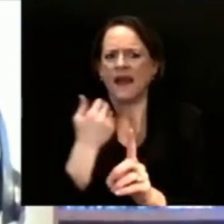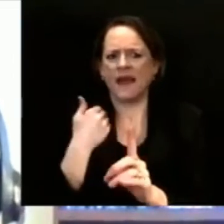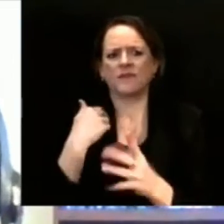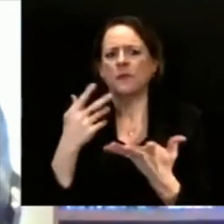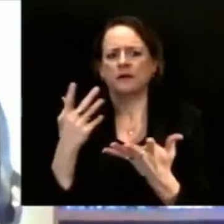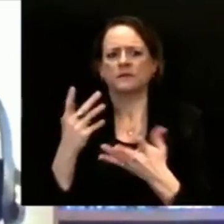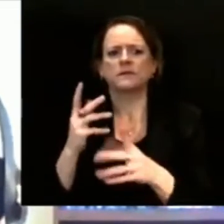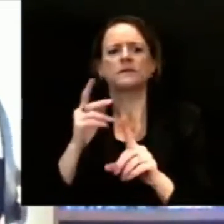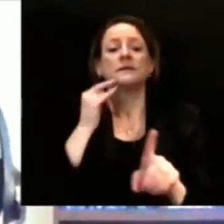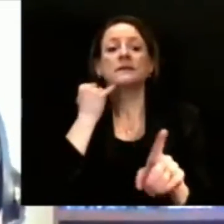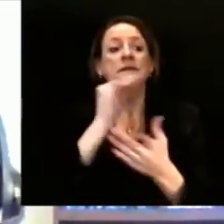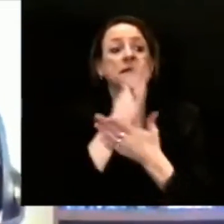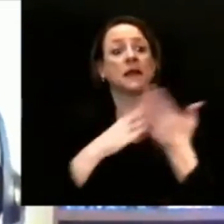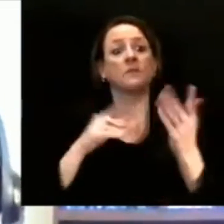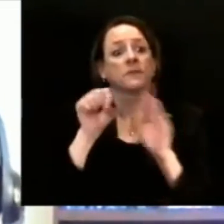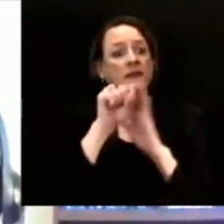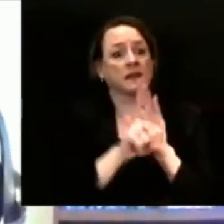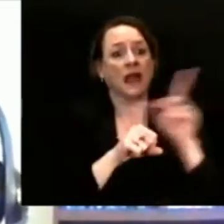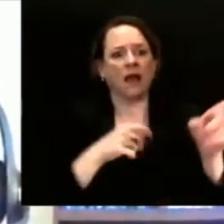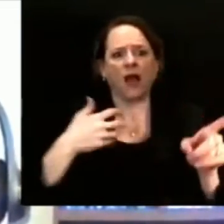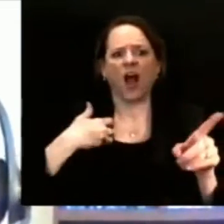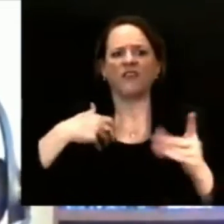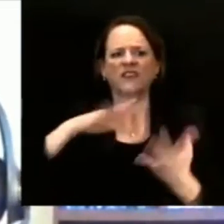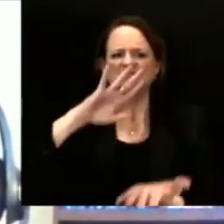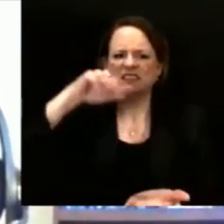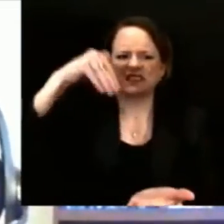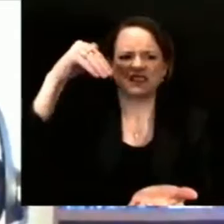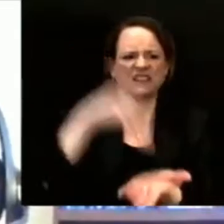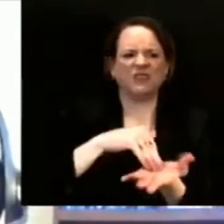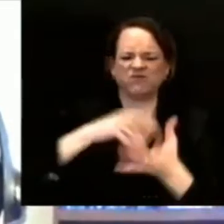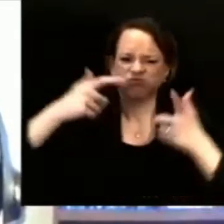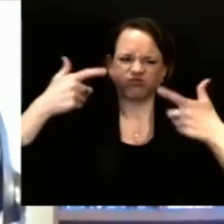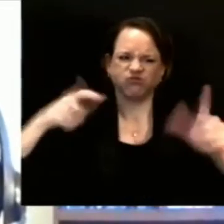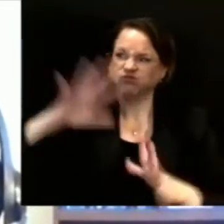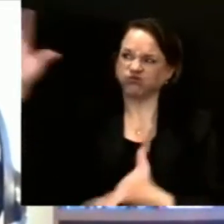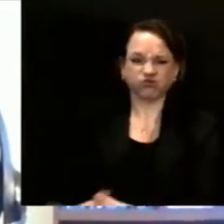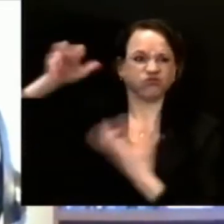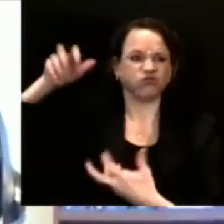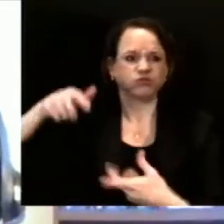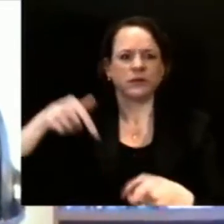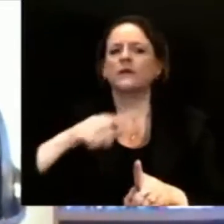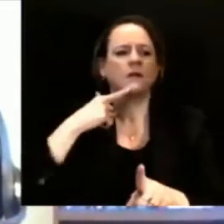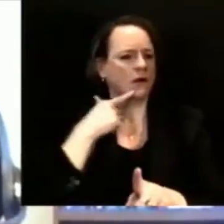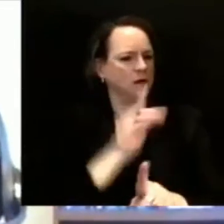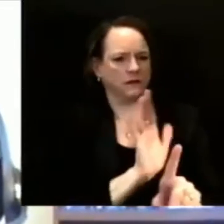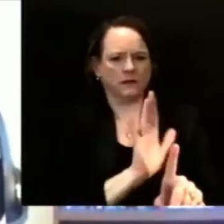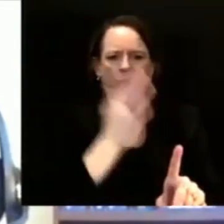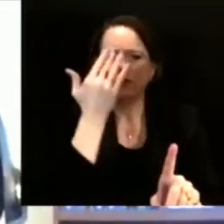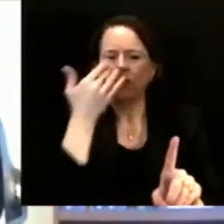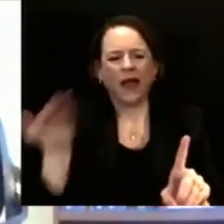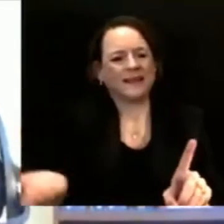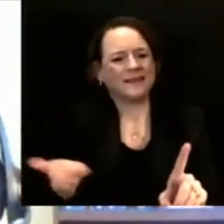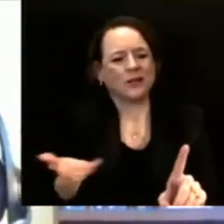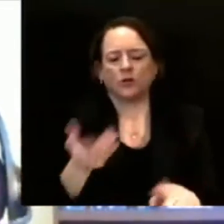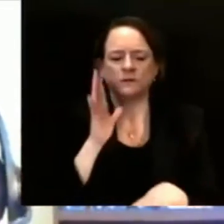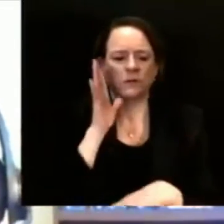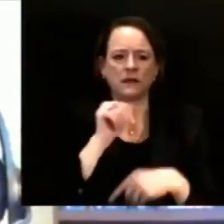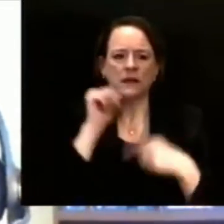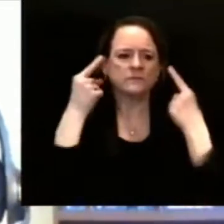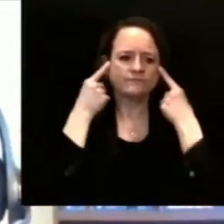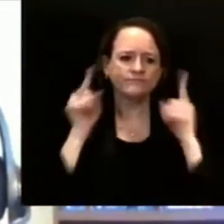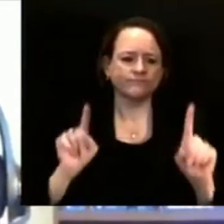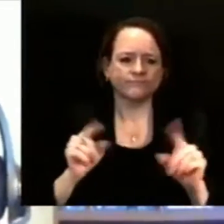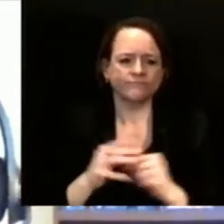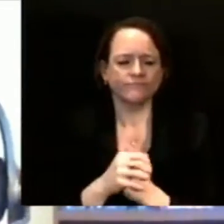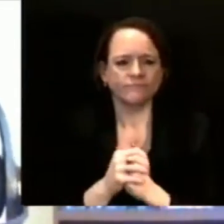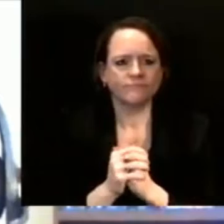stages. As you've heard, we're preparing to do that as vaccine supply increases. But that has made a little